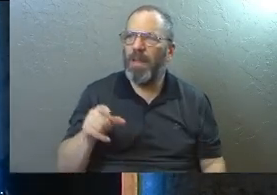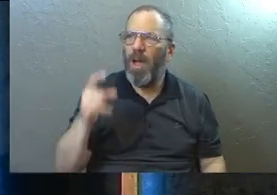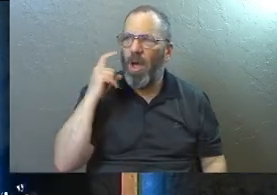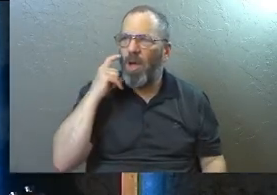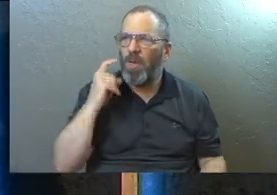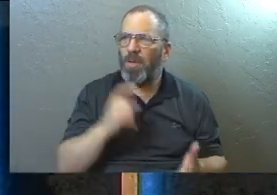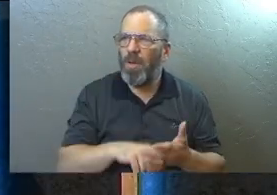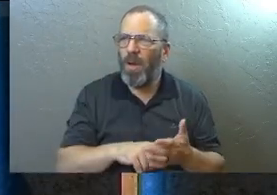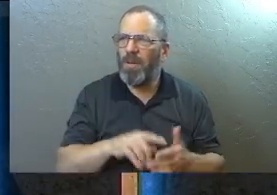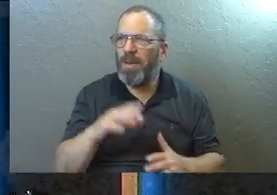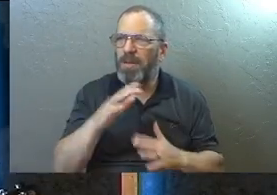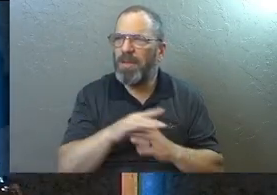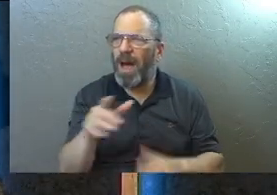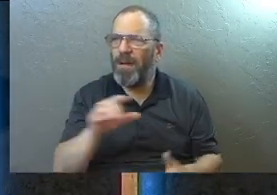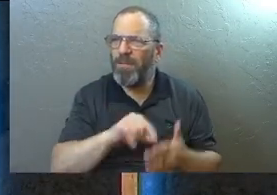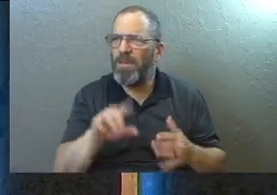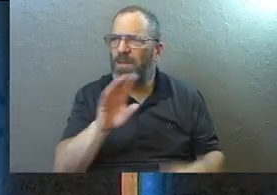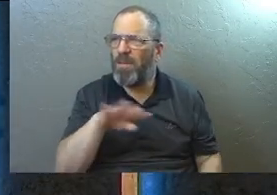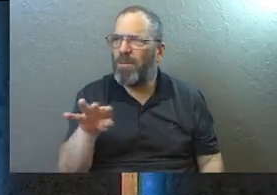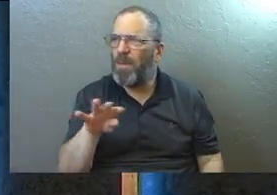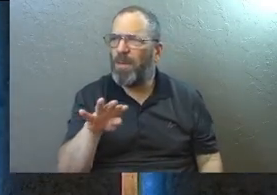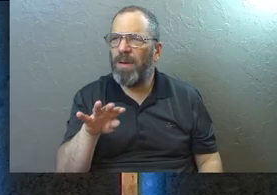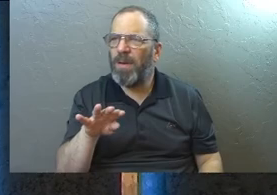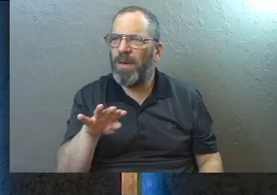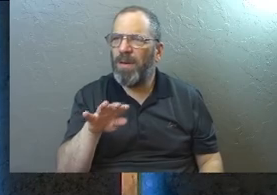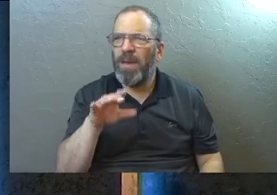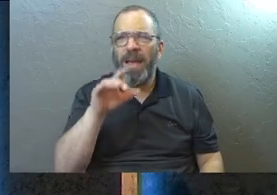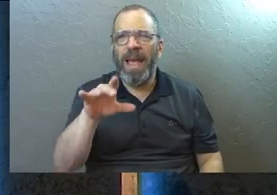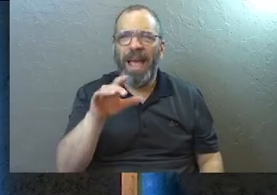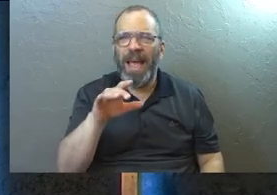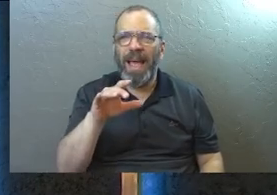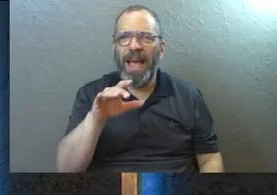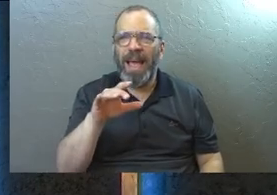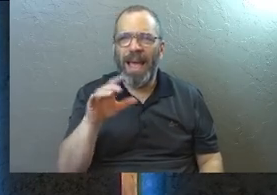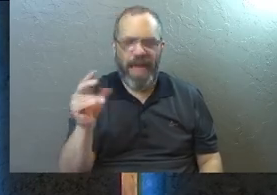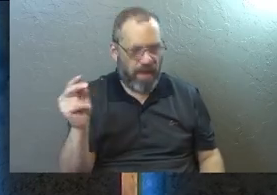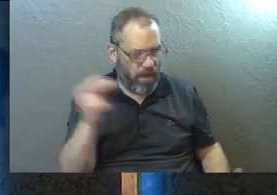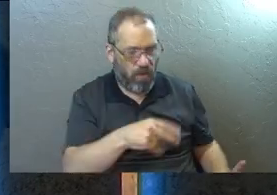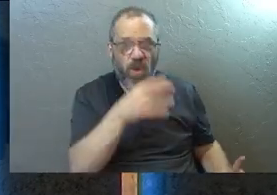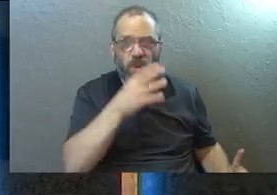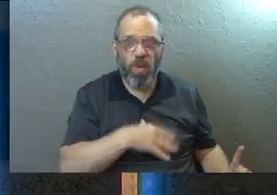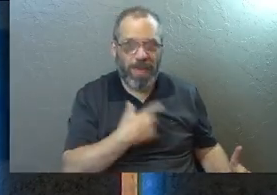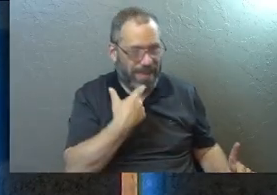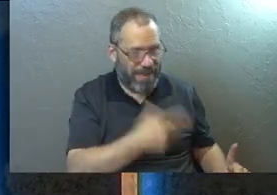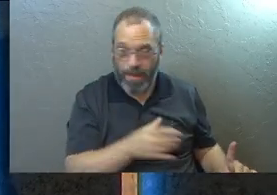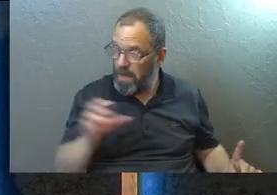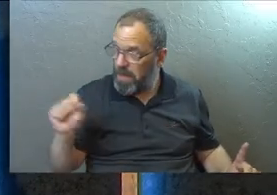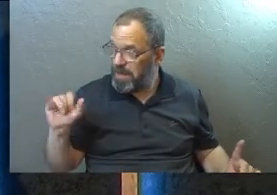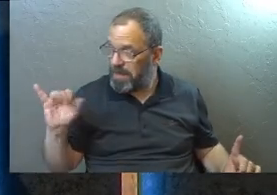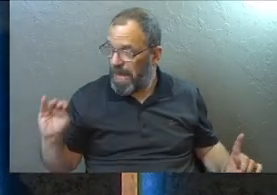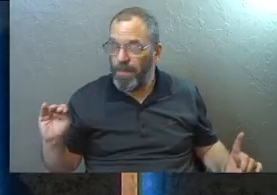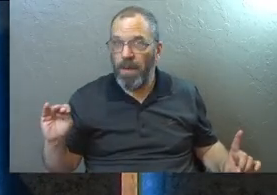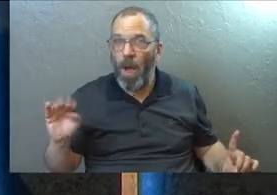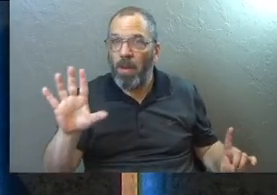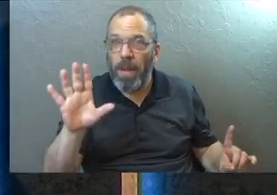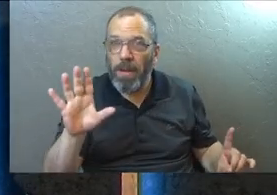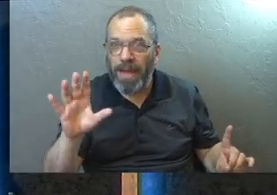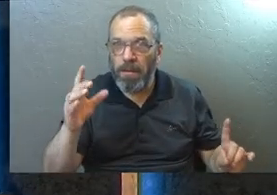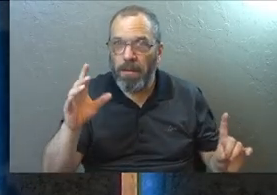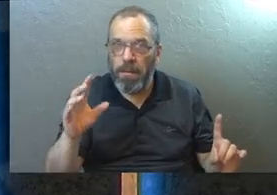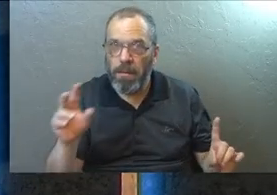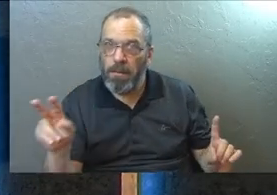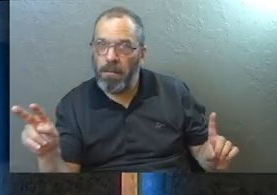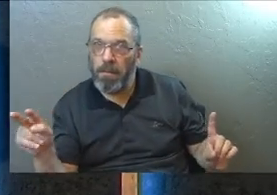Do you notice there, right at the top, verse 44, it says that he turned to the woman and said to Simon, don't miss this.